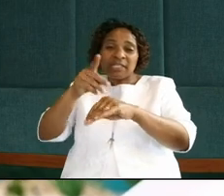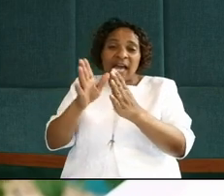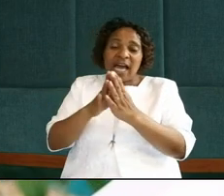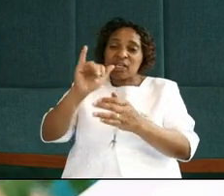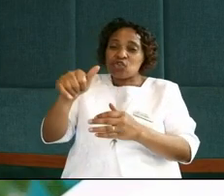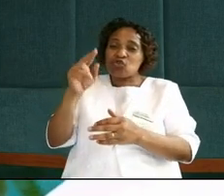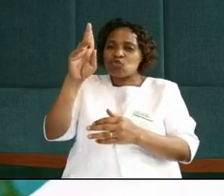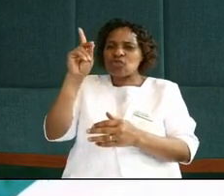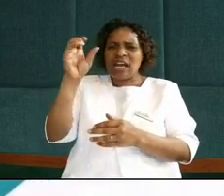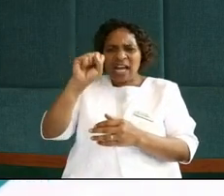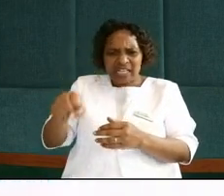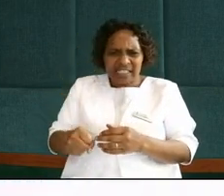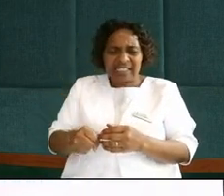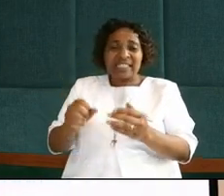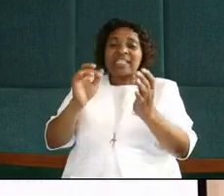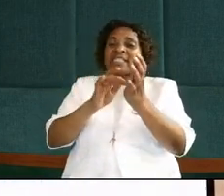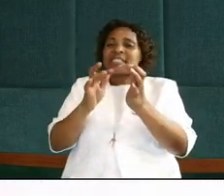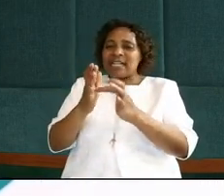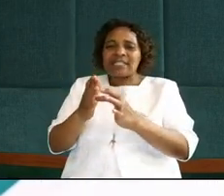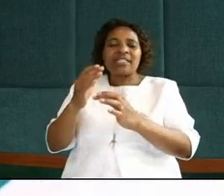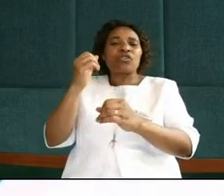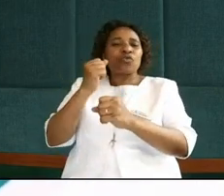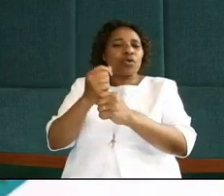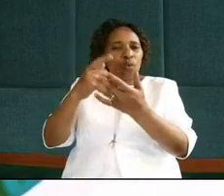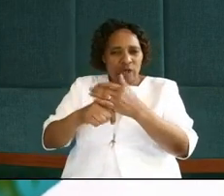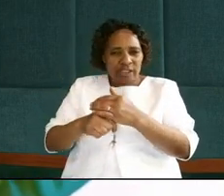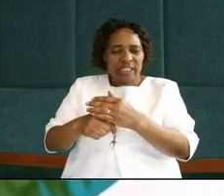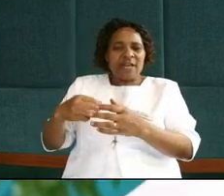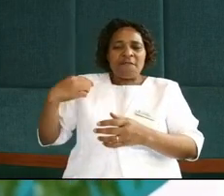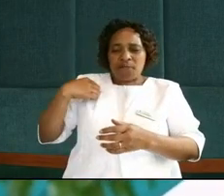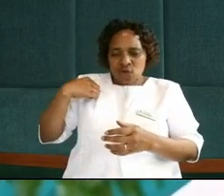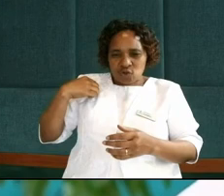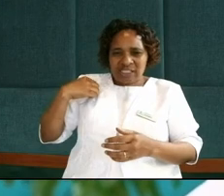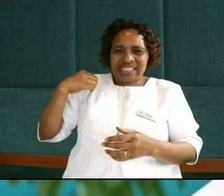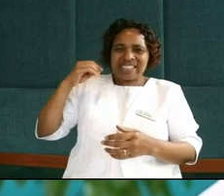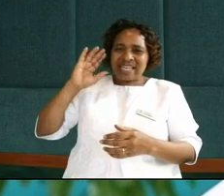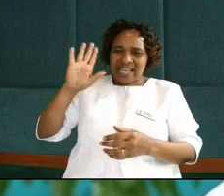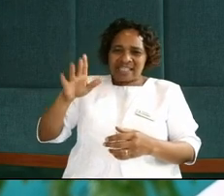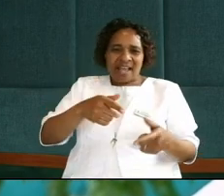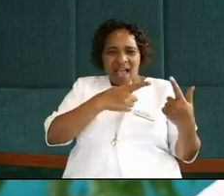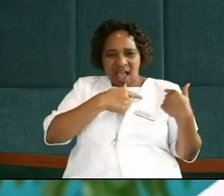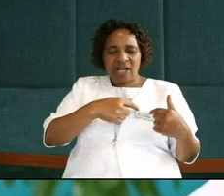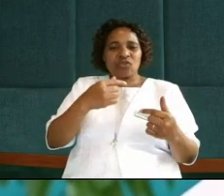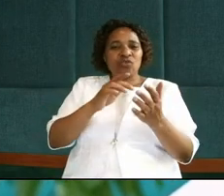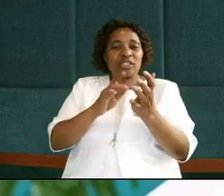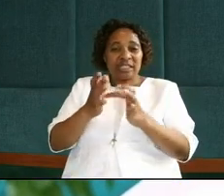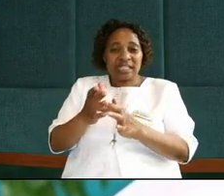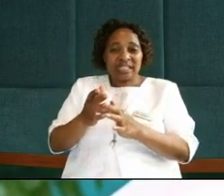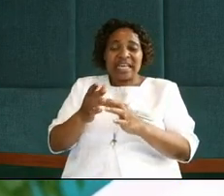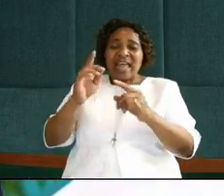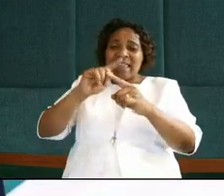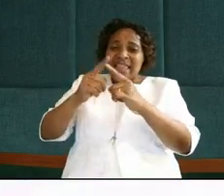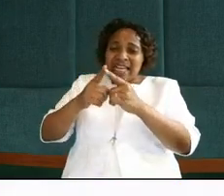that when Peter discovered what Jesus was doing, he volunteered his heart to Jesus, and because he volunteered